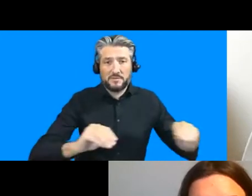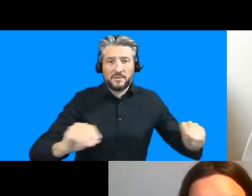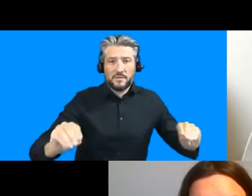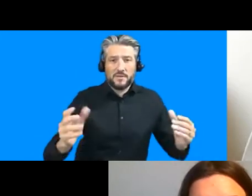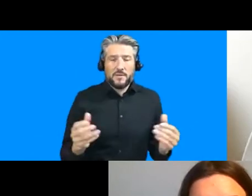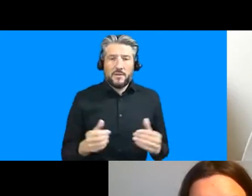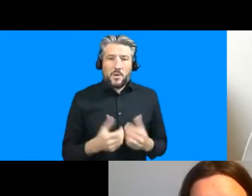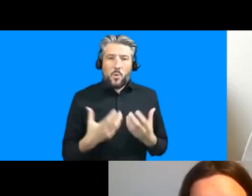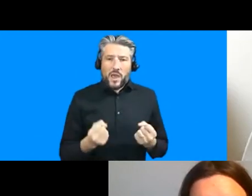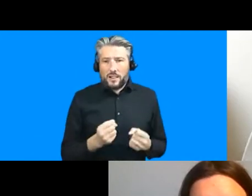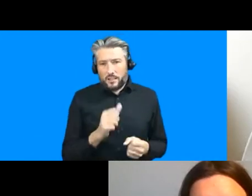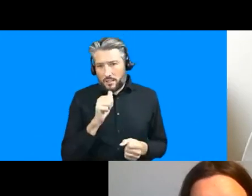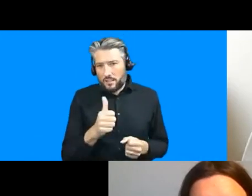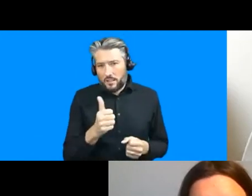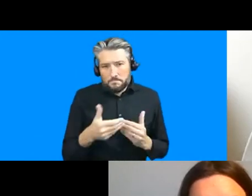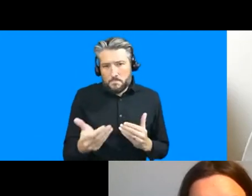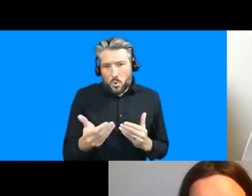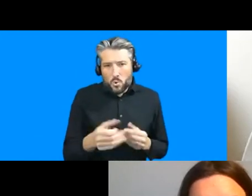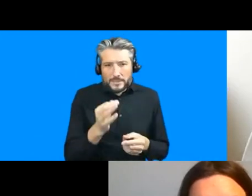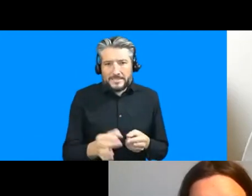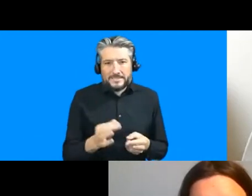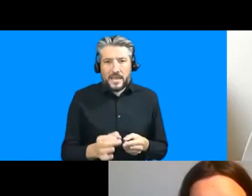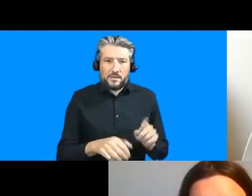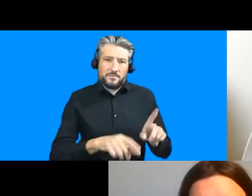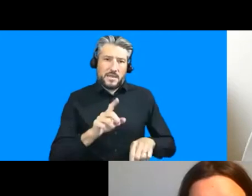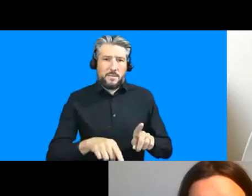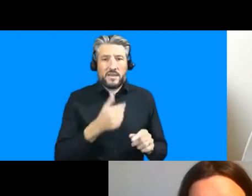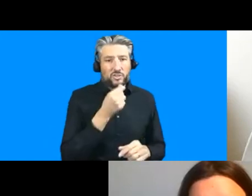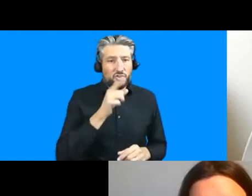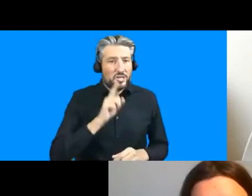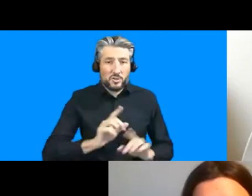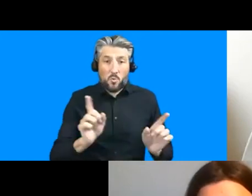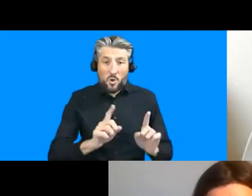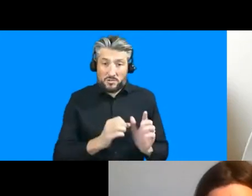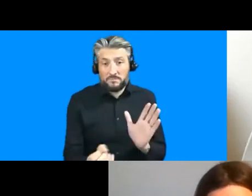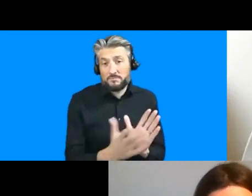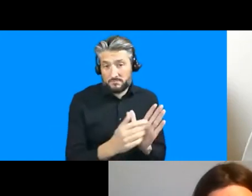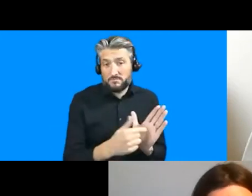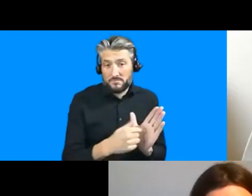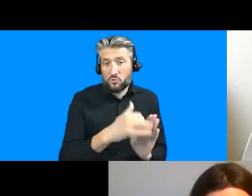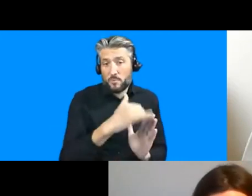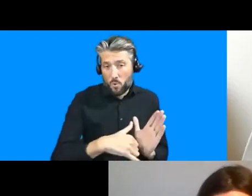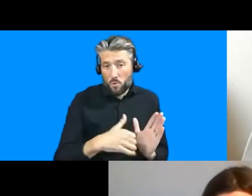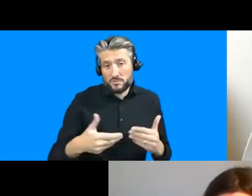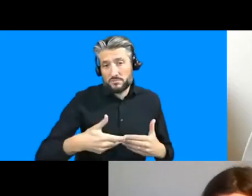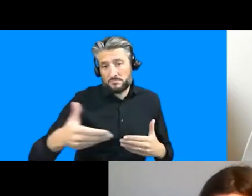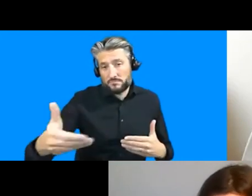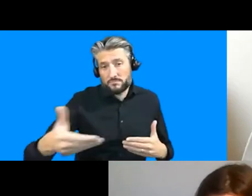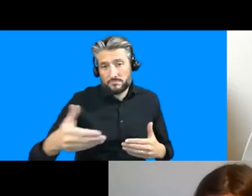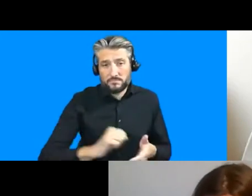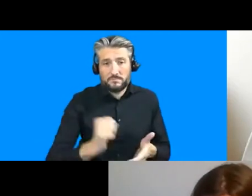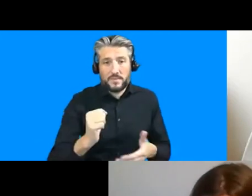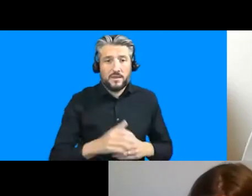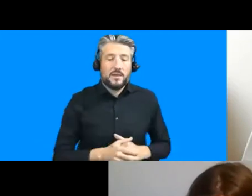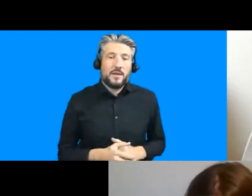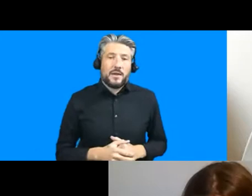complex gender dynamics of displacement and resettlement are are in that report but very briefly women